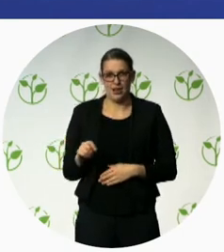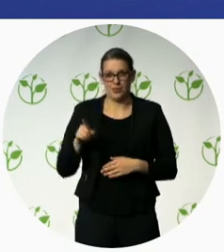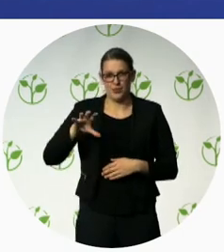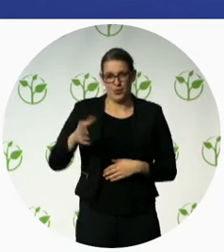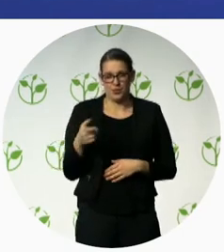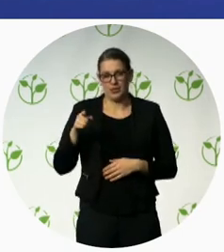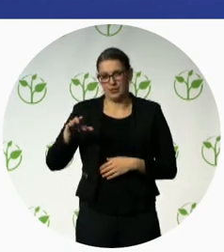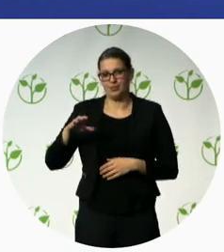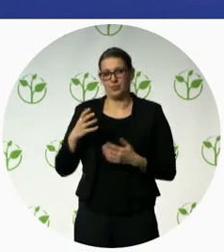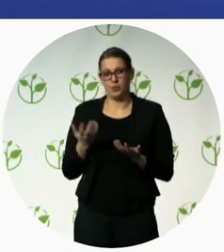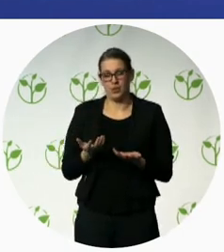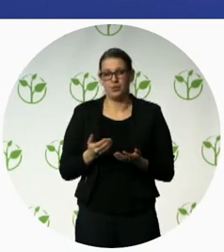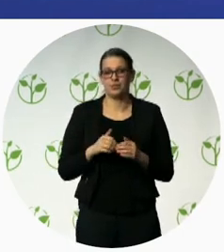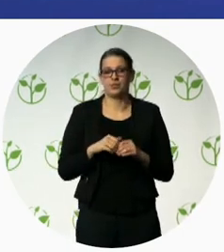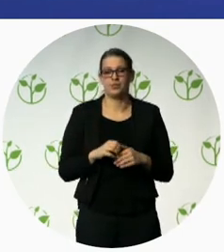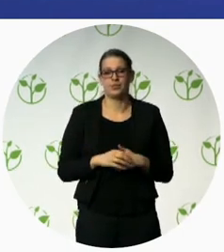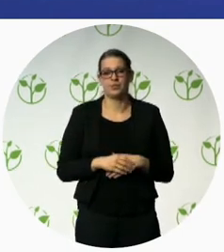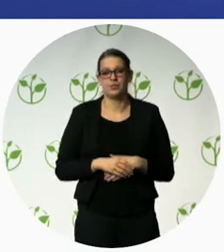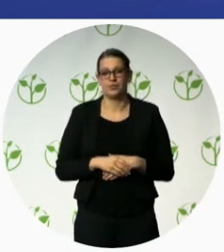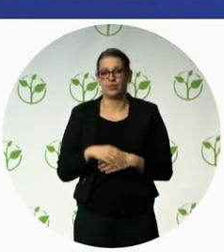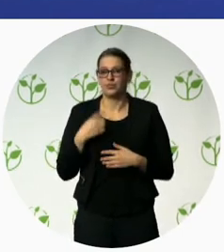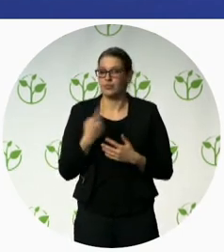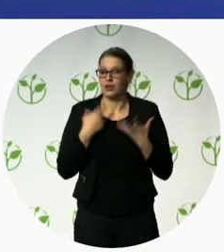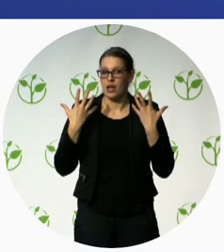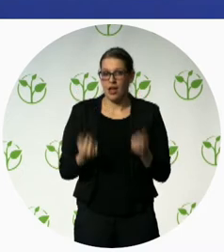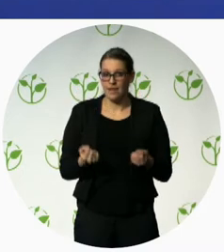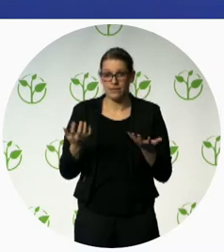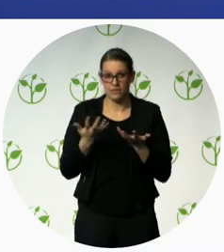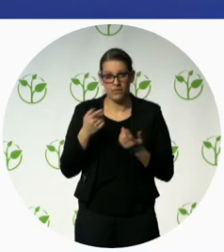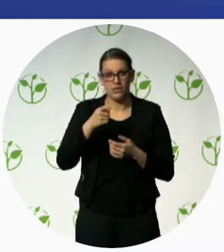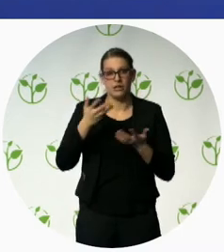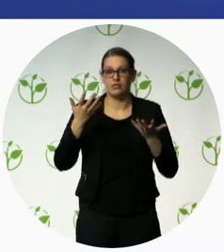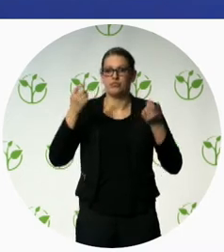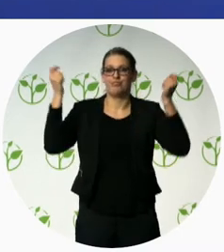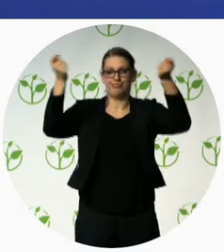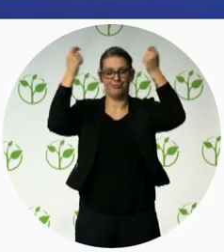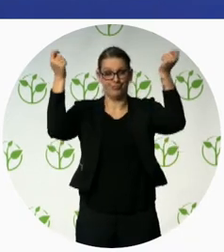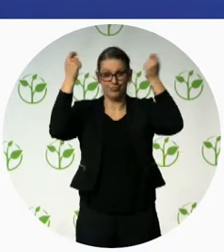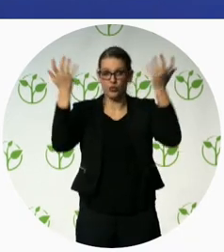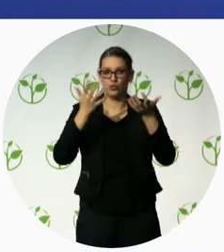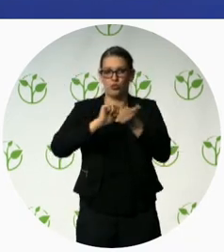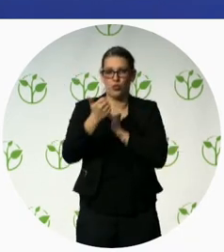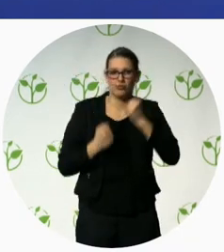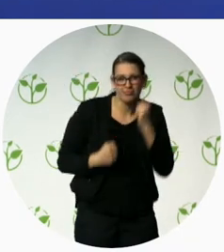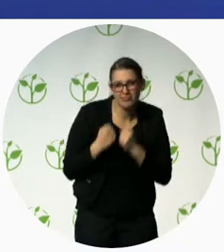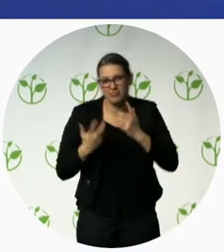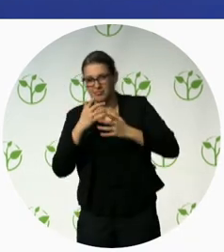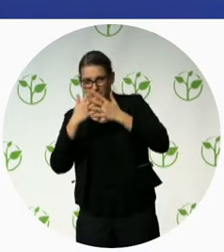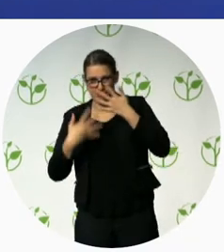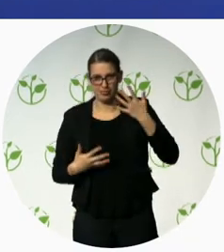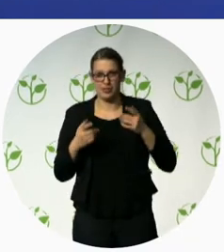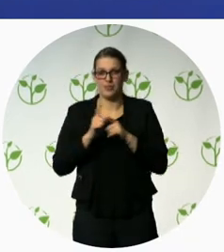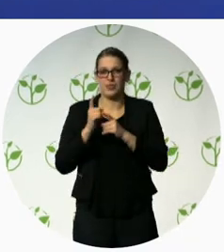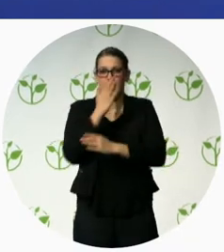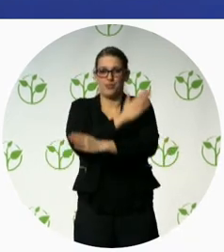to organize sports events for parasport, then creates a debate also